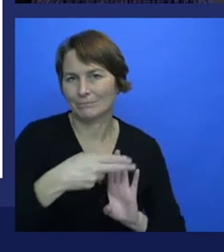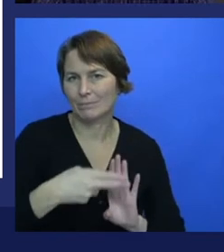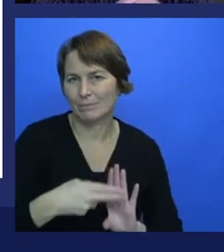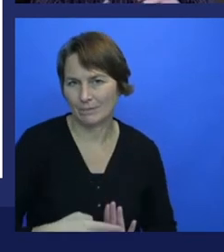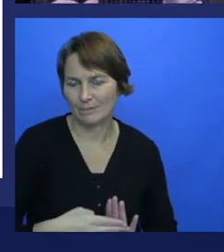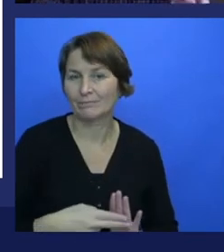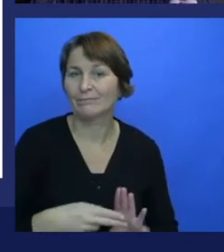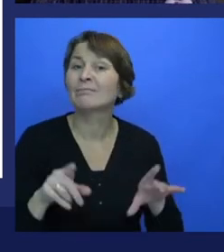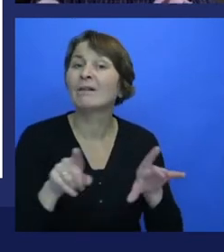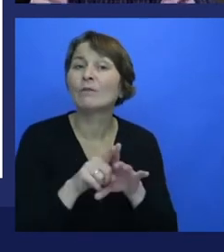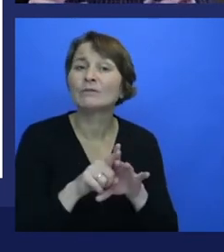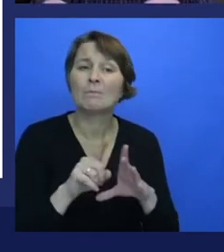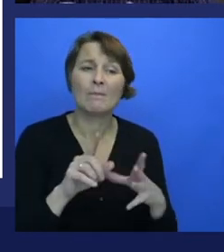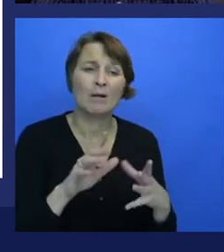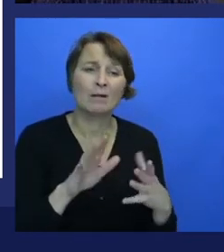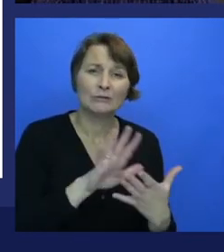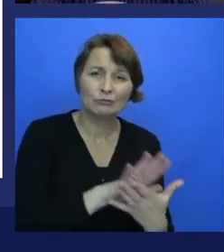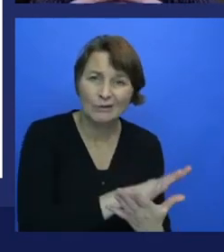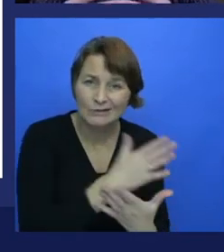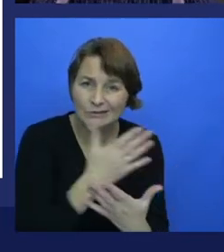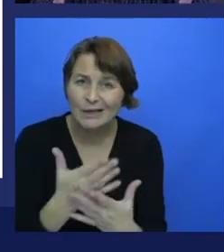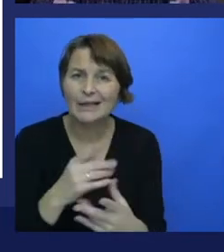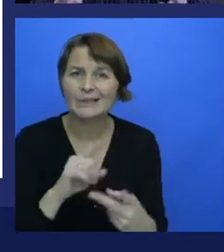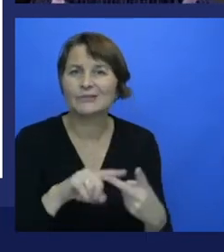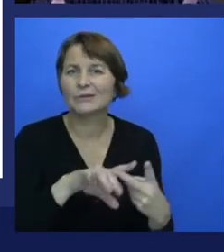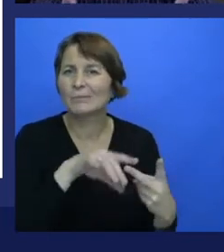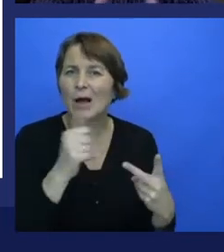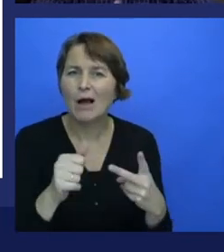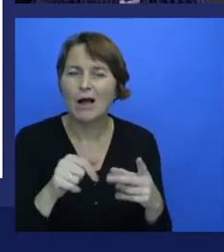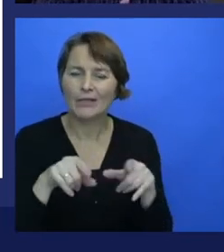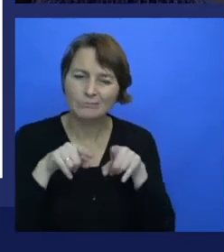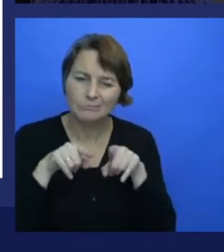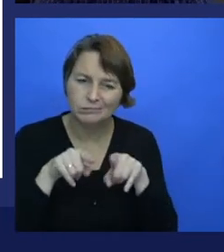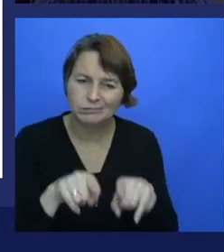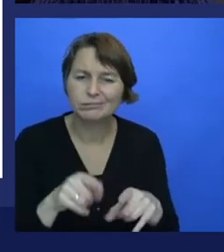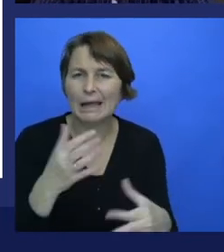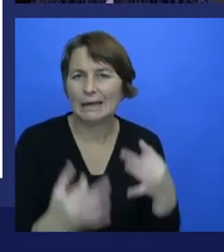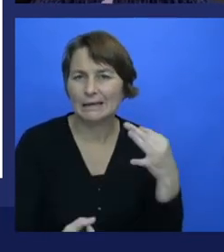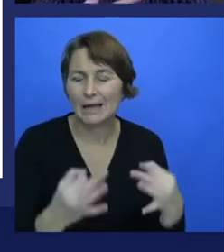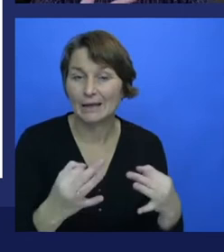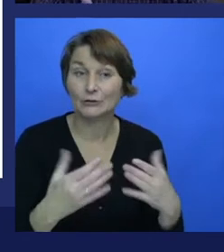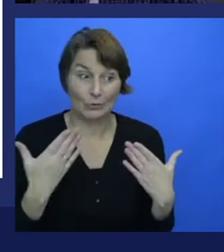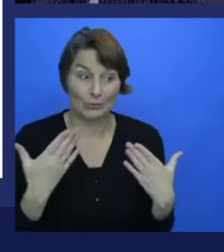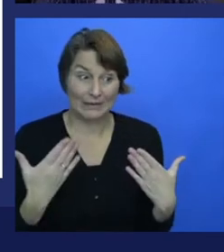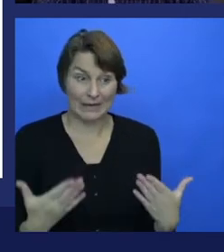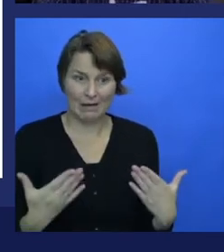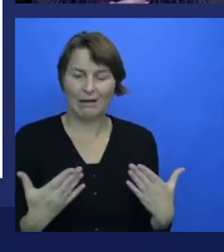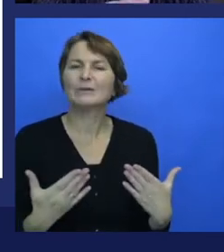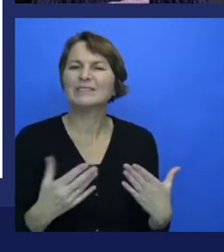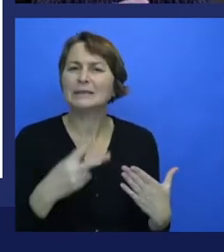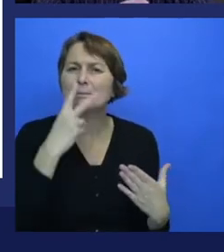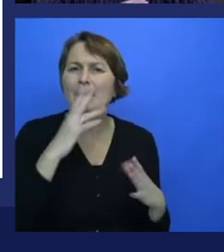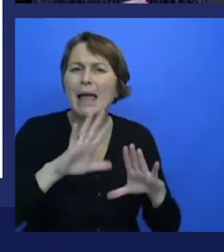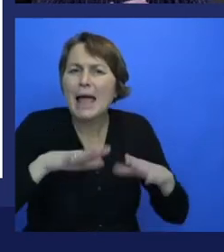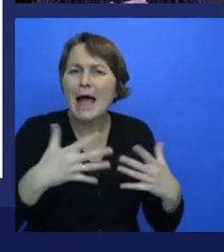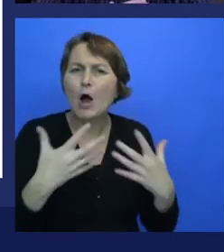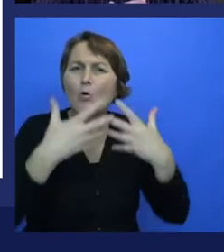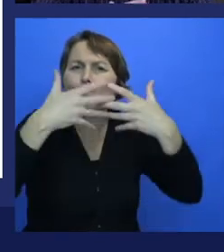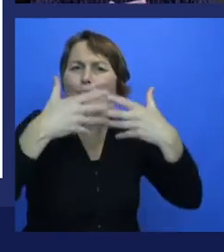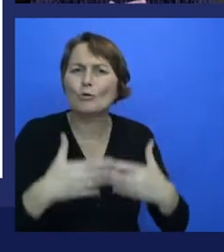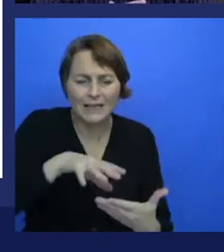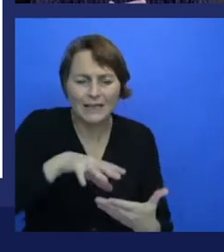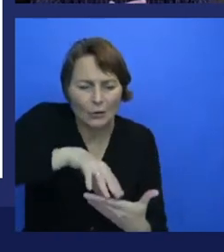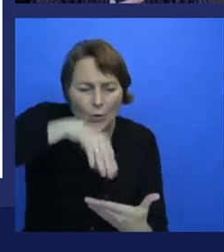doing classification, sentiment analysis, those sorts of things. And ultimately, in our modern version of machine learning, the deep learning predictive analytics models.